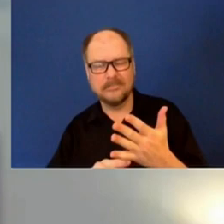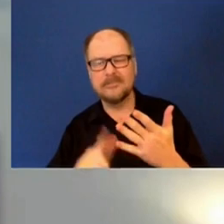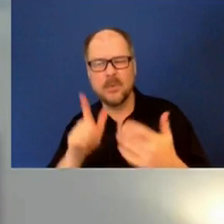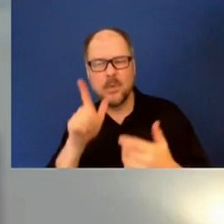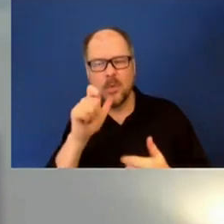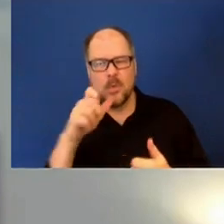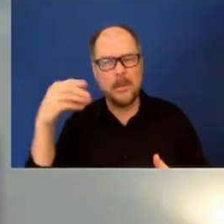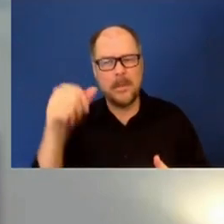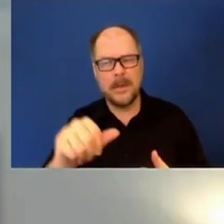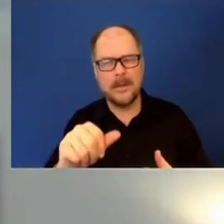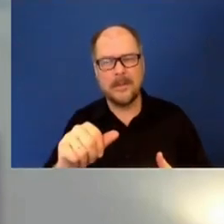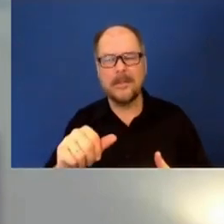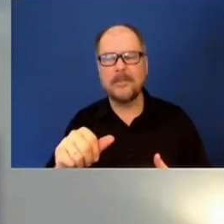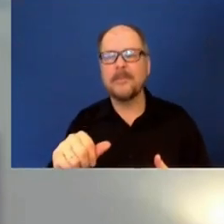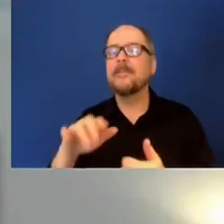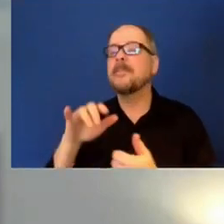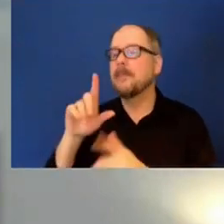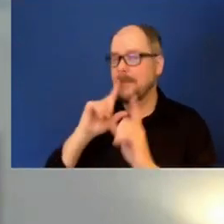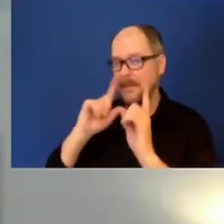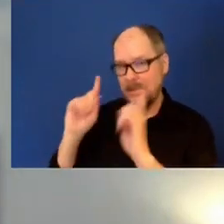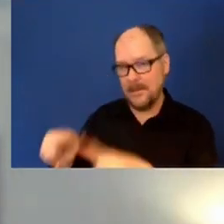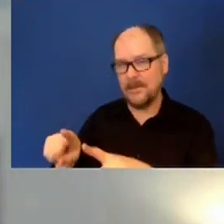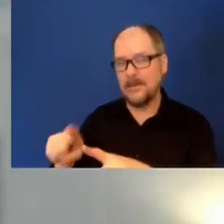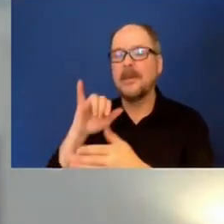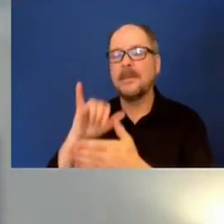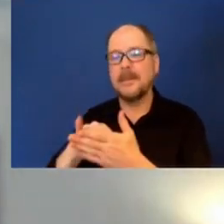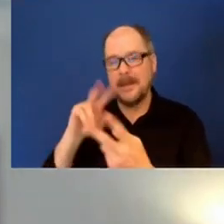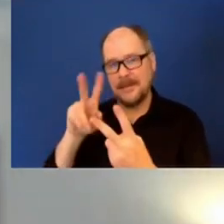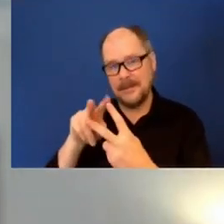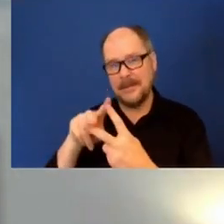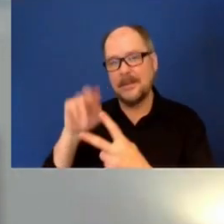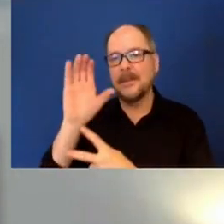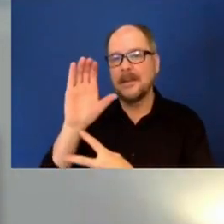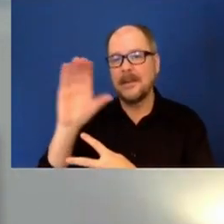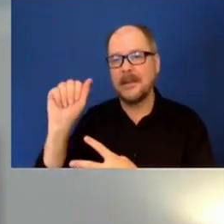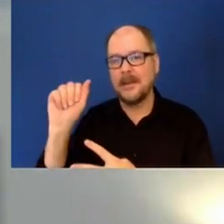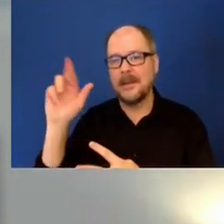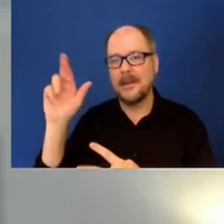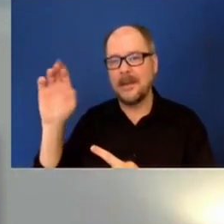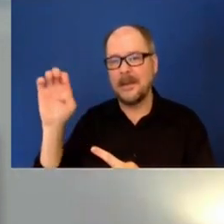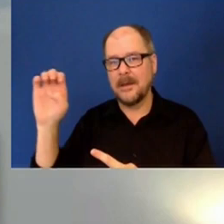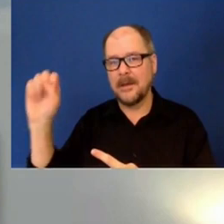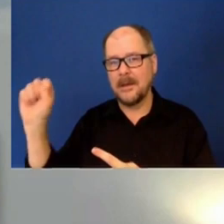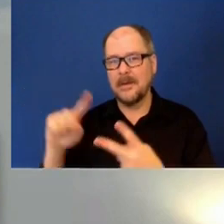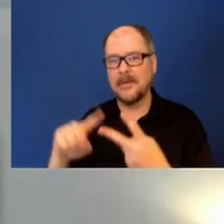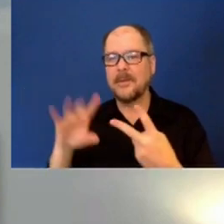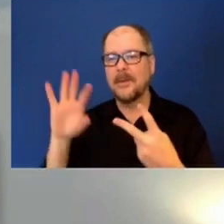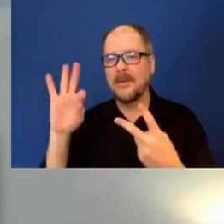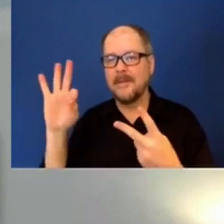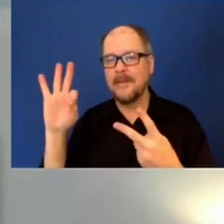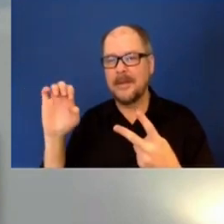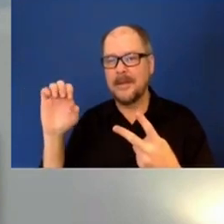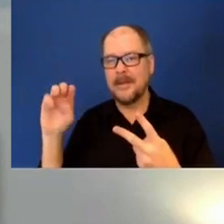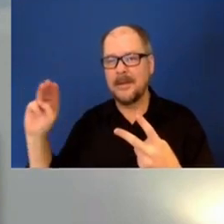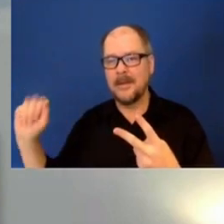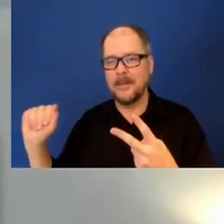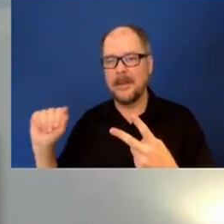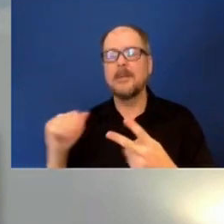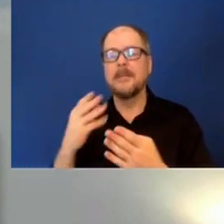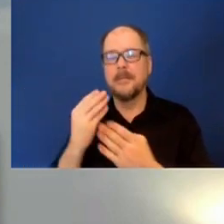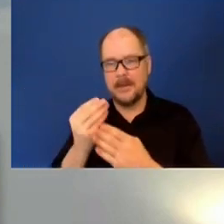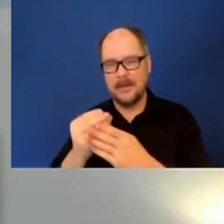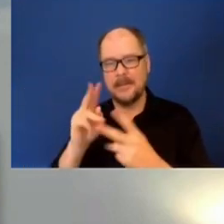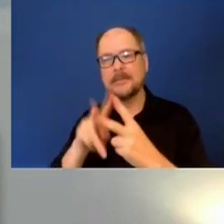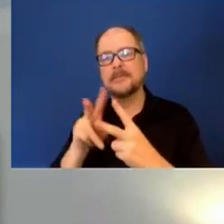So that all is being funded either through CARES funding or for FEMA funding at this point. And we'll continue to maximize and leverage that